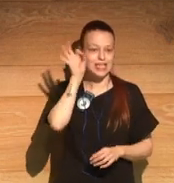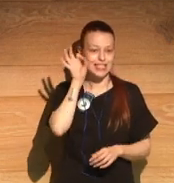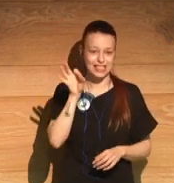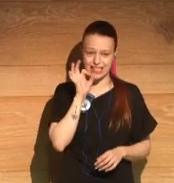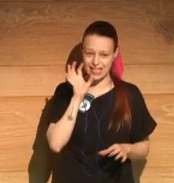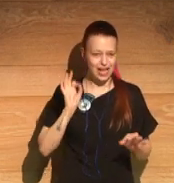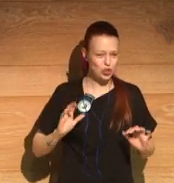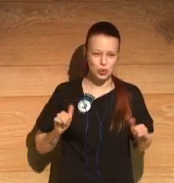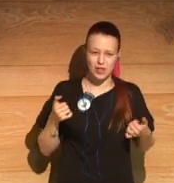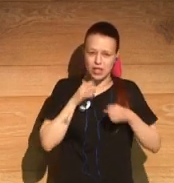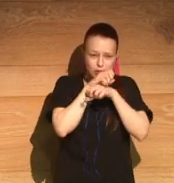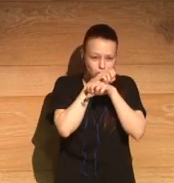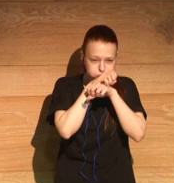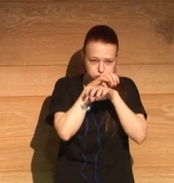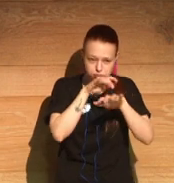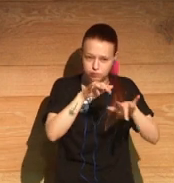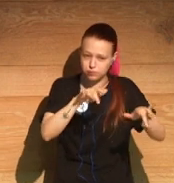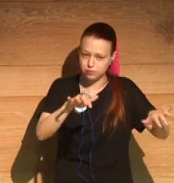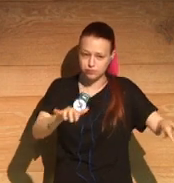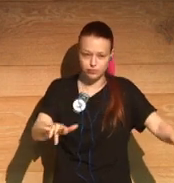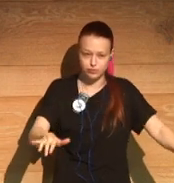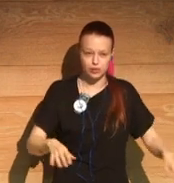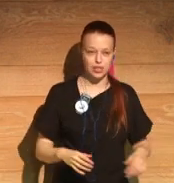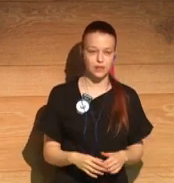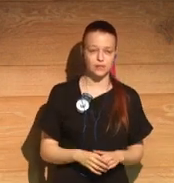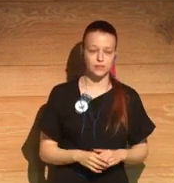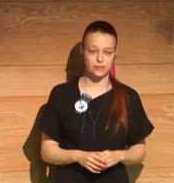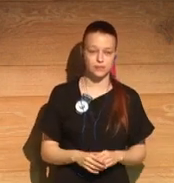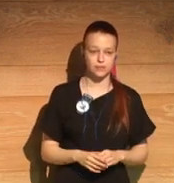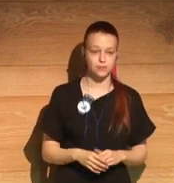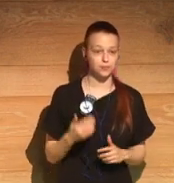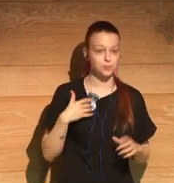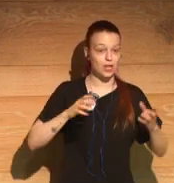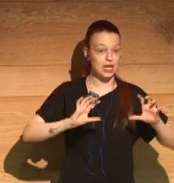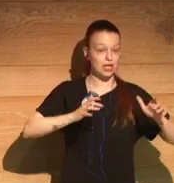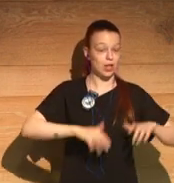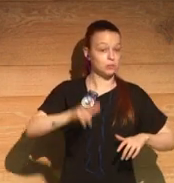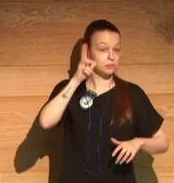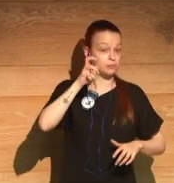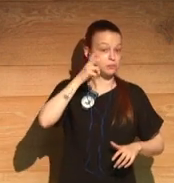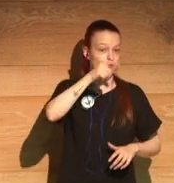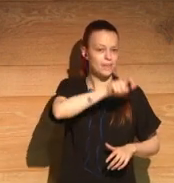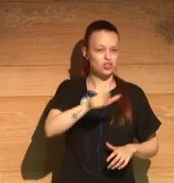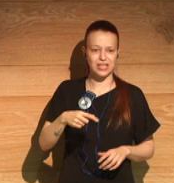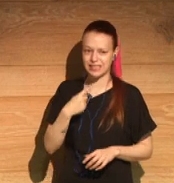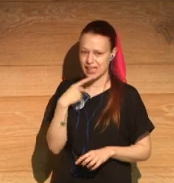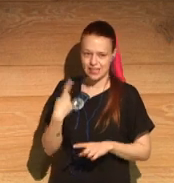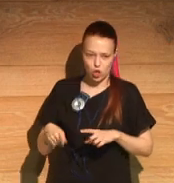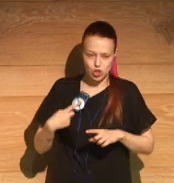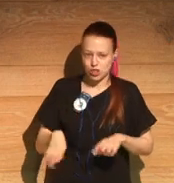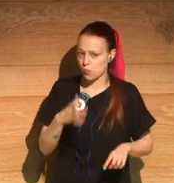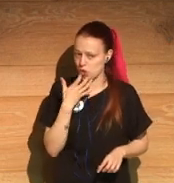at its peak, and hearing people on the radio, saying things like, you know, all gay people should be